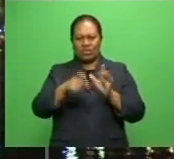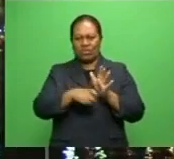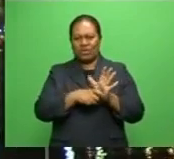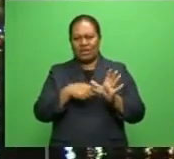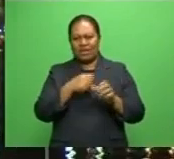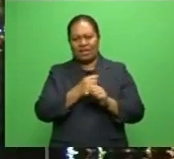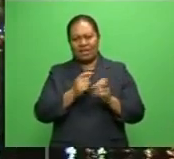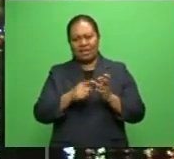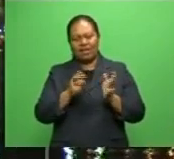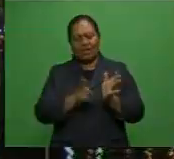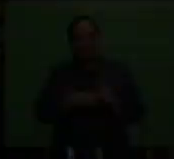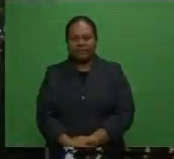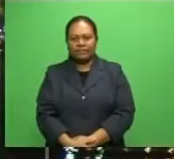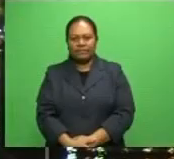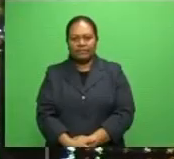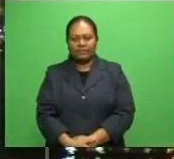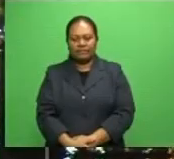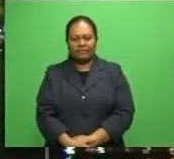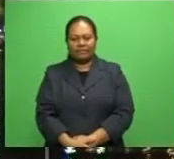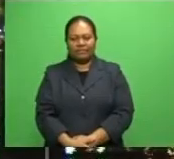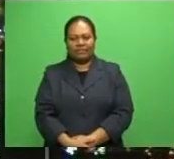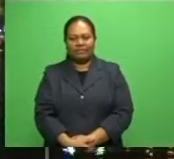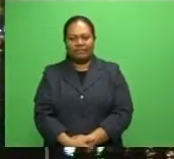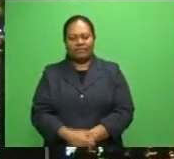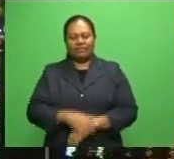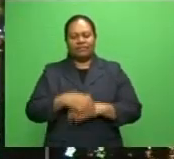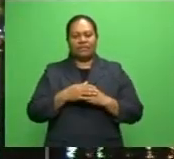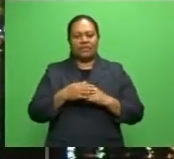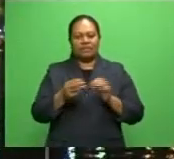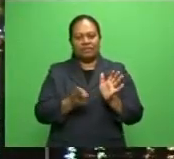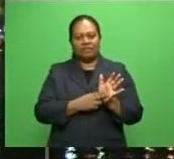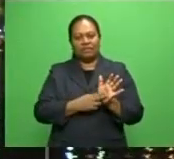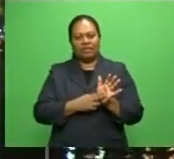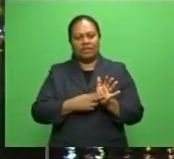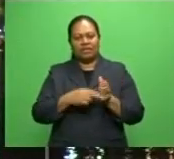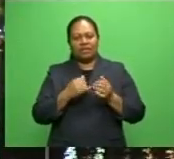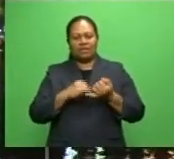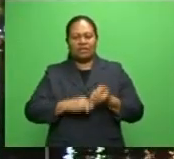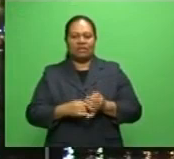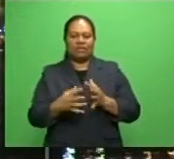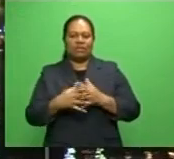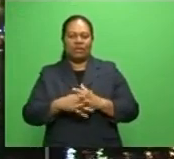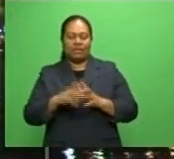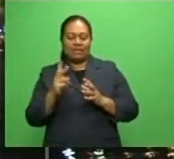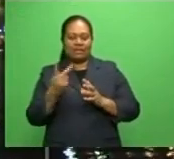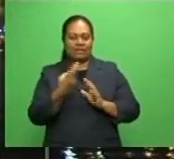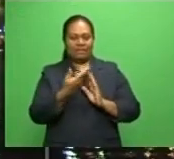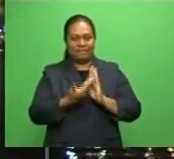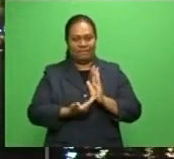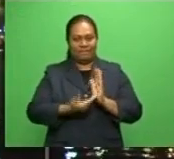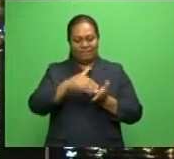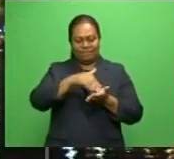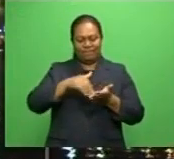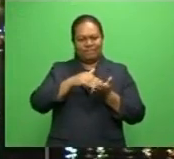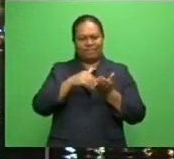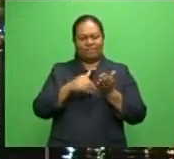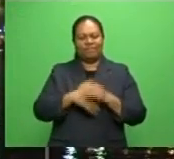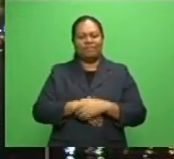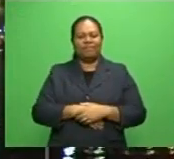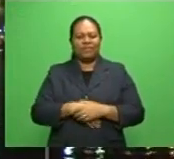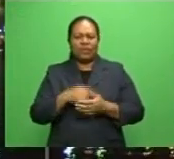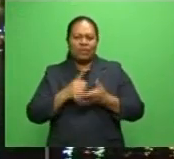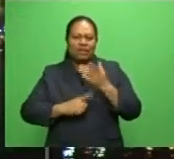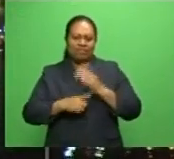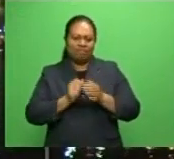a two-point lead and the win. The New South Wales Waratahs has moved to second spot in the Super Rugby standing after